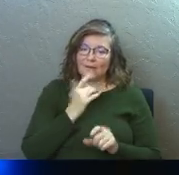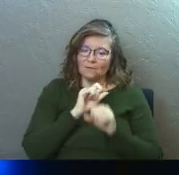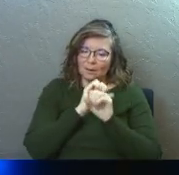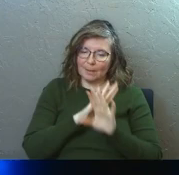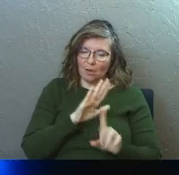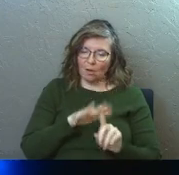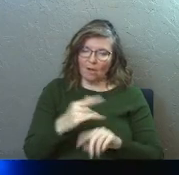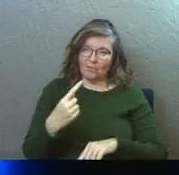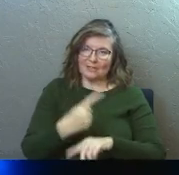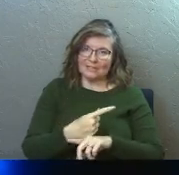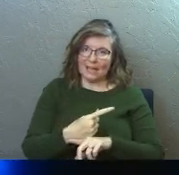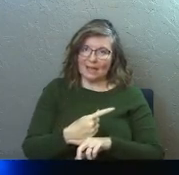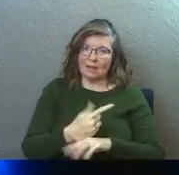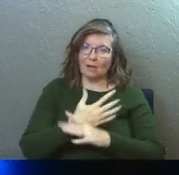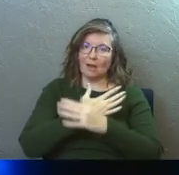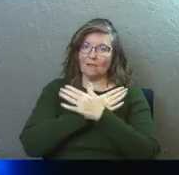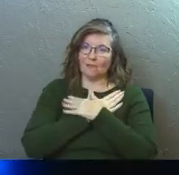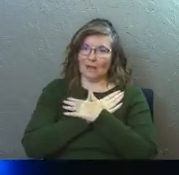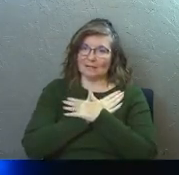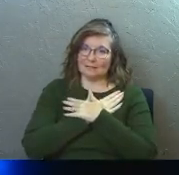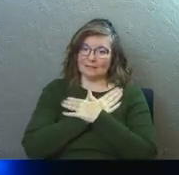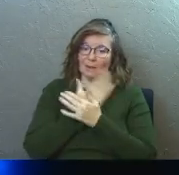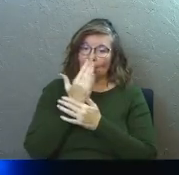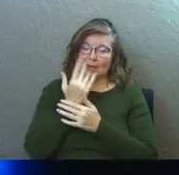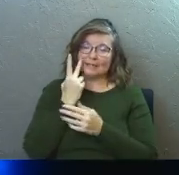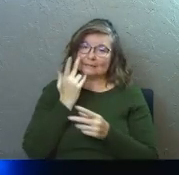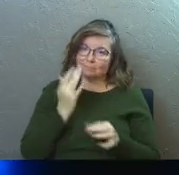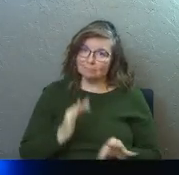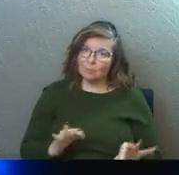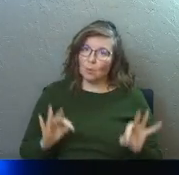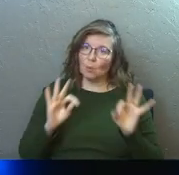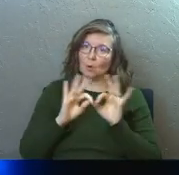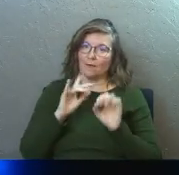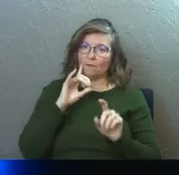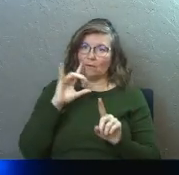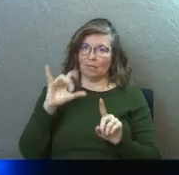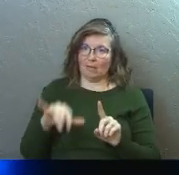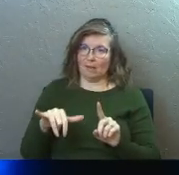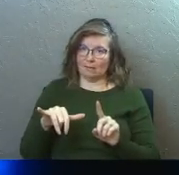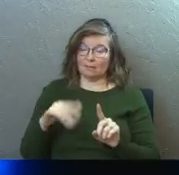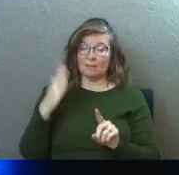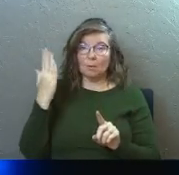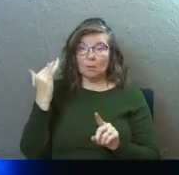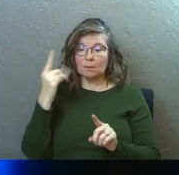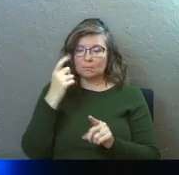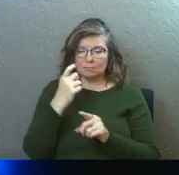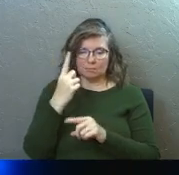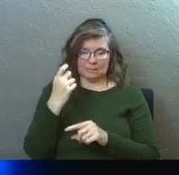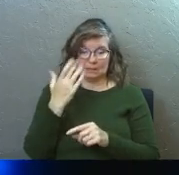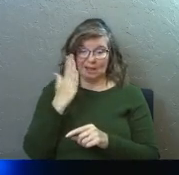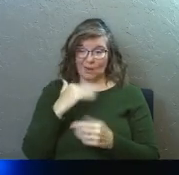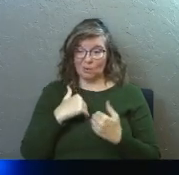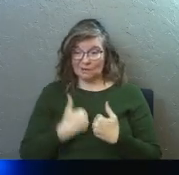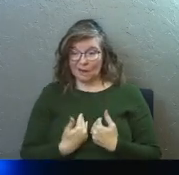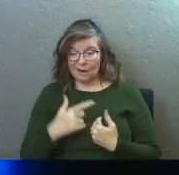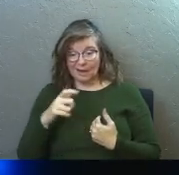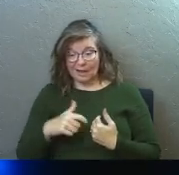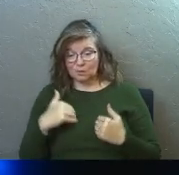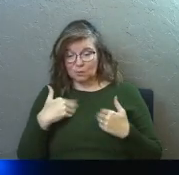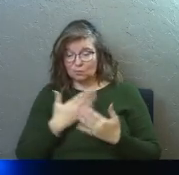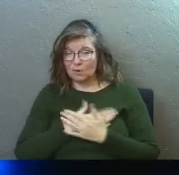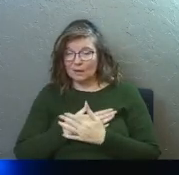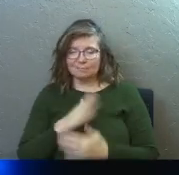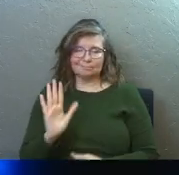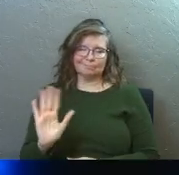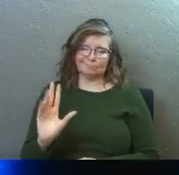upon this day of rest, because he sees significance in it. He sees importance in it, right? Is it because God was tired that he had to